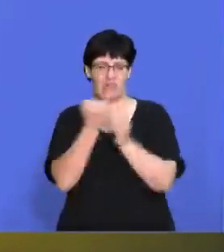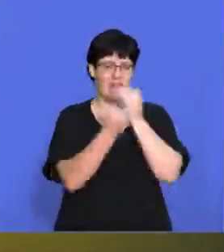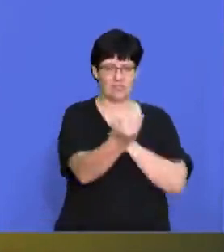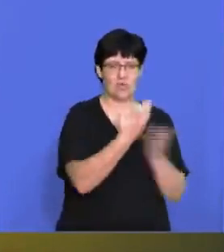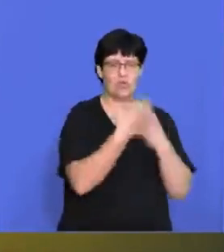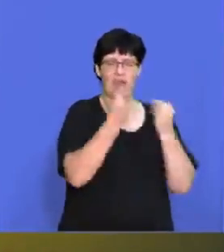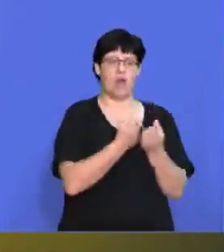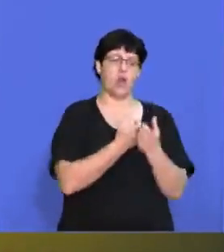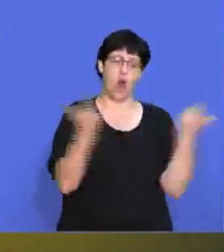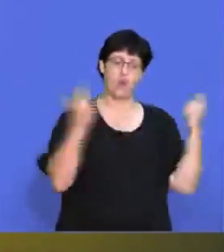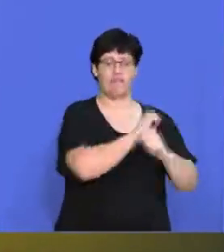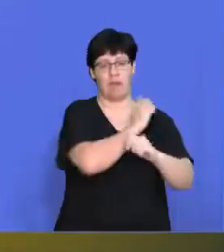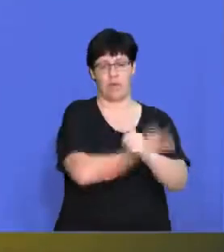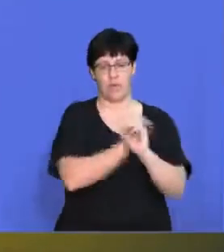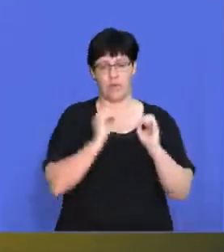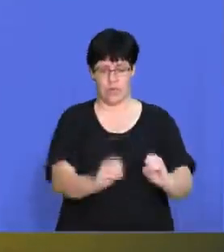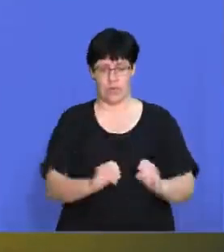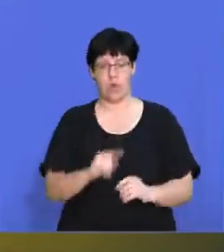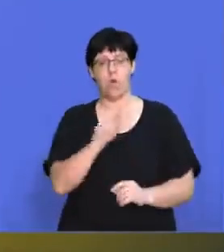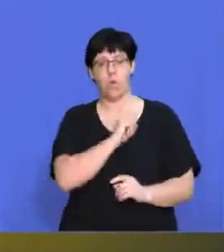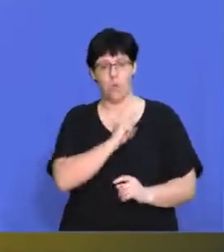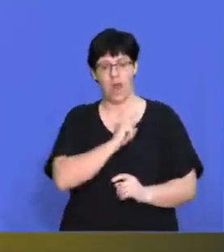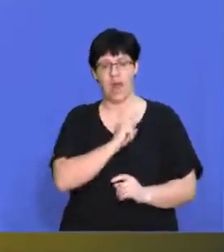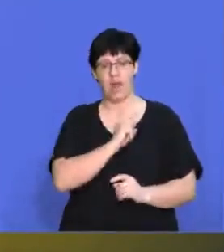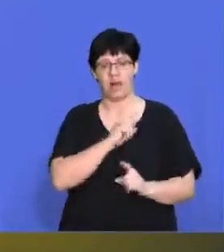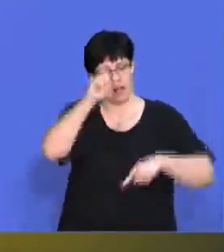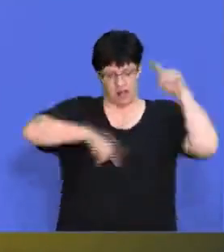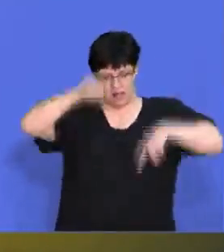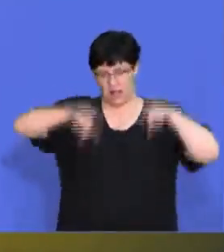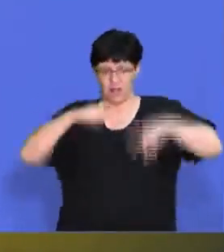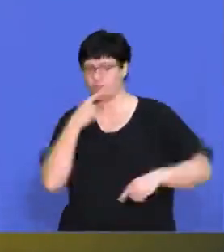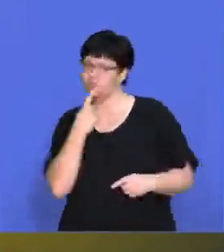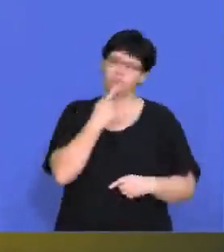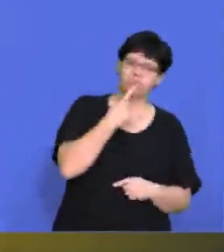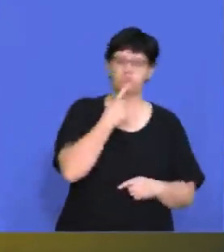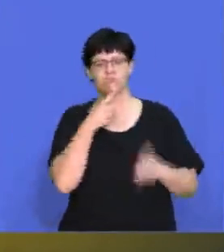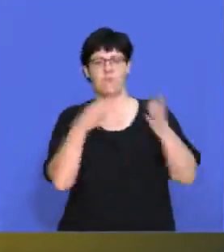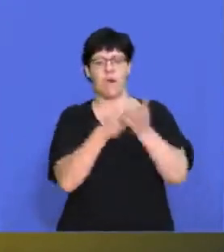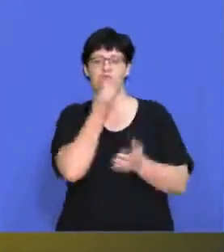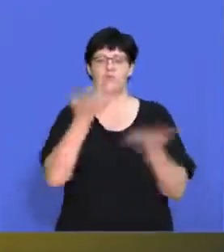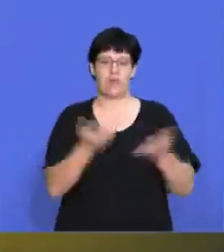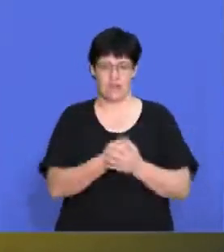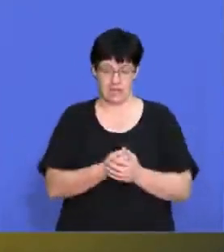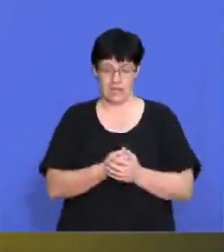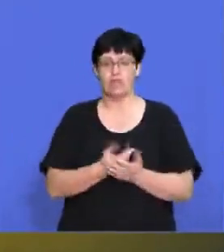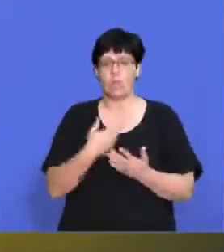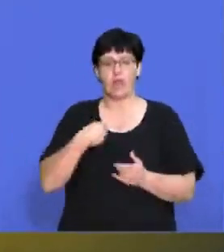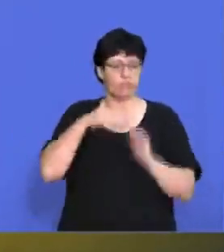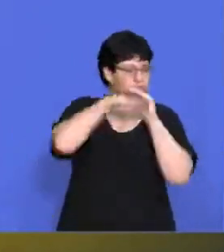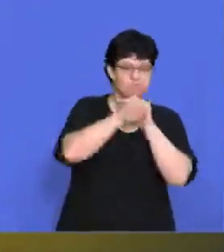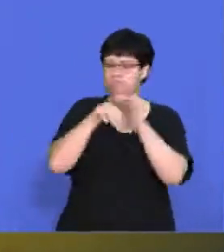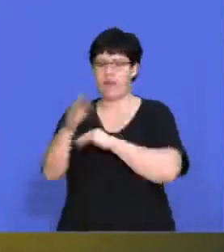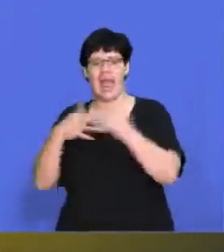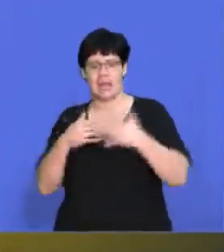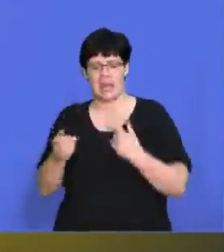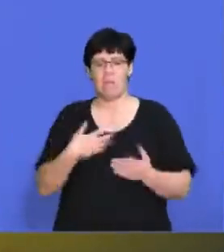don't have a lot of power because there's such a great variety of choice to choose from. So customers can go anywhere and they